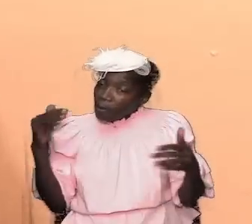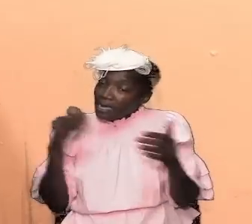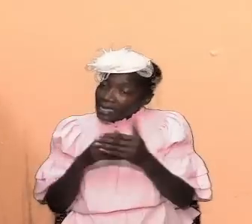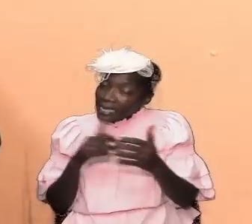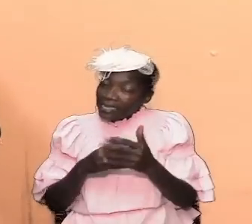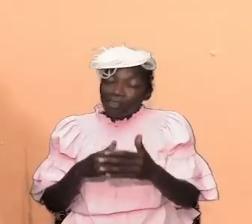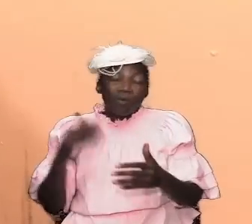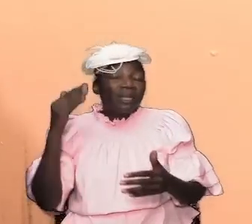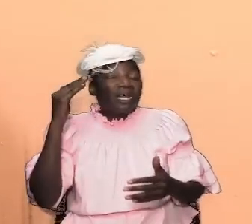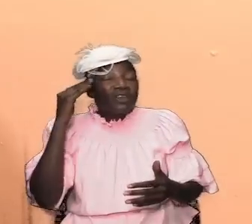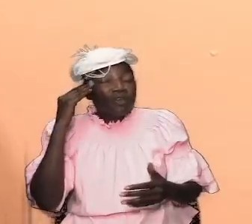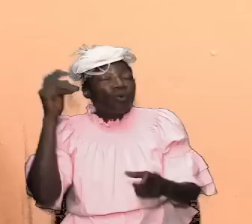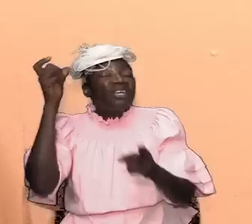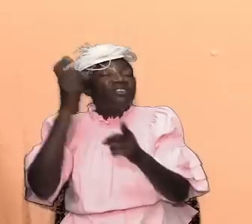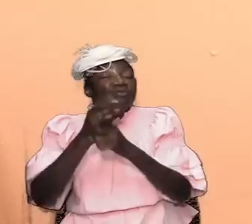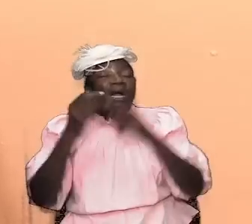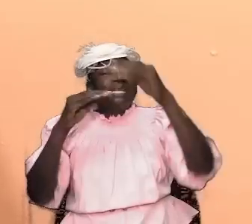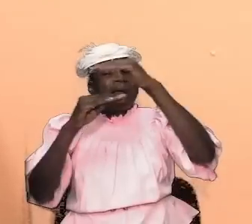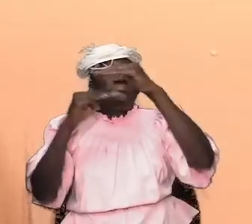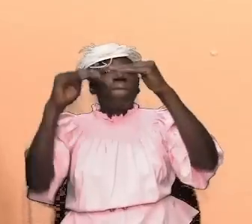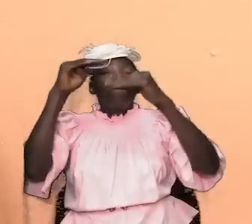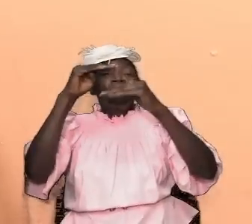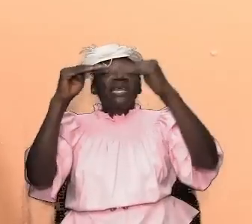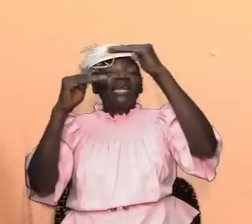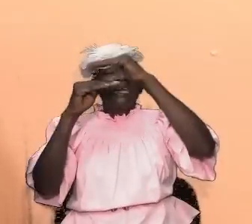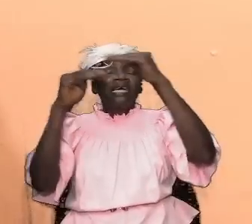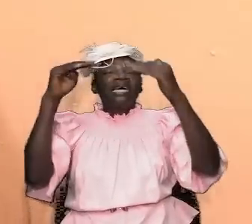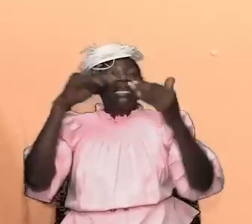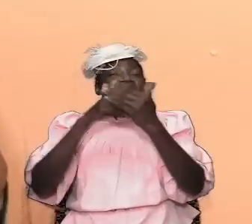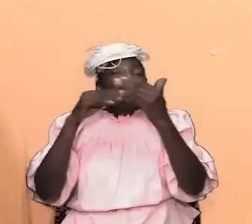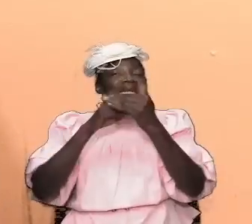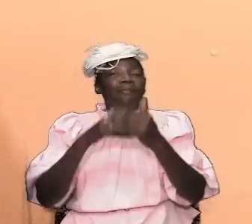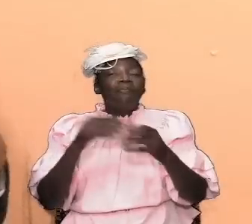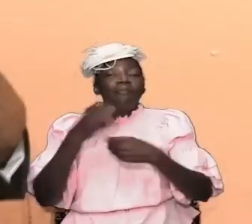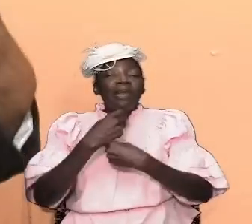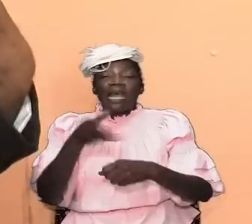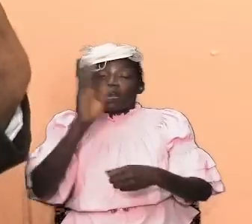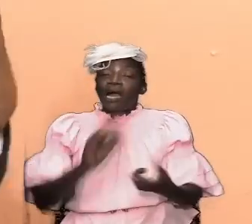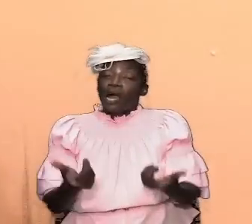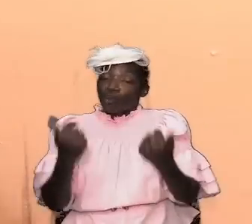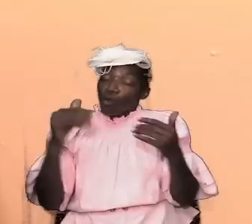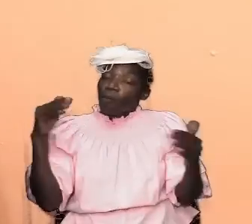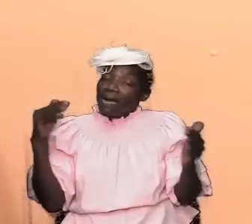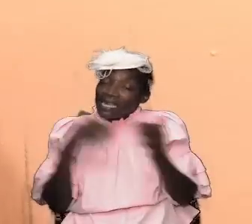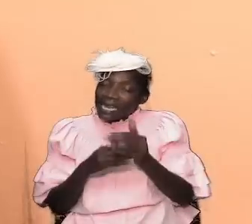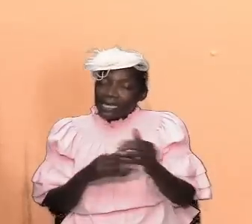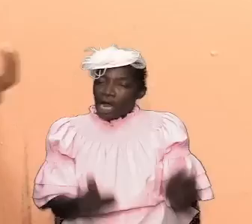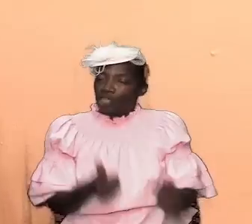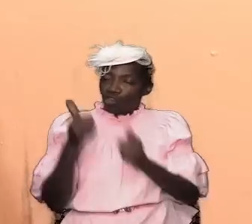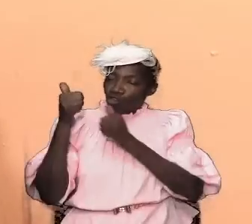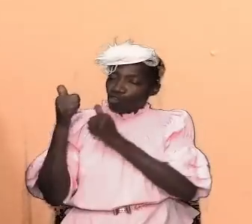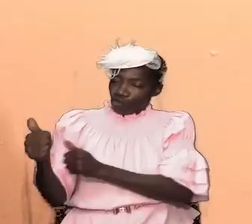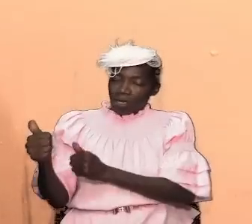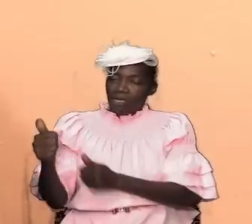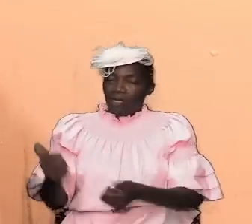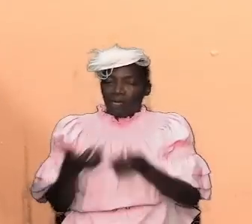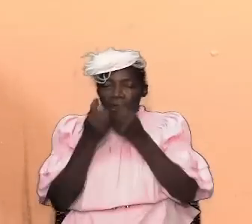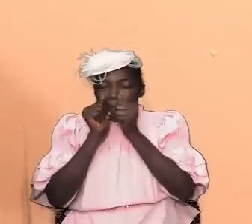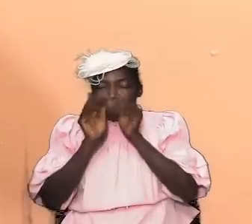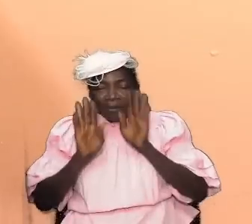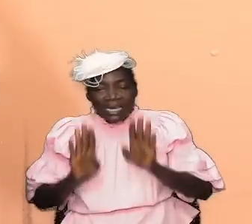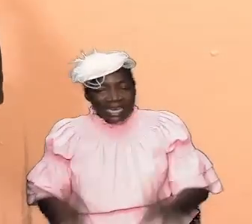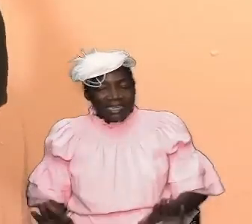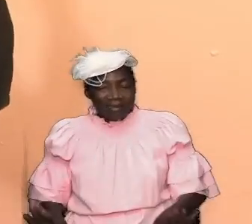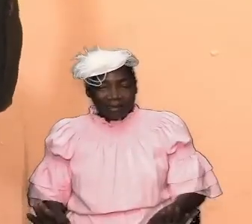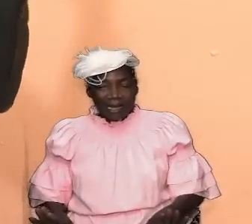right and build themselves back up and allow god to come again and strengthen them and bless them and cause them to